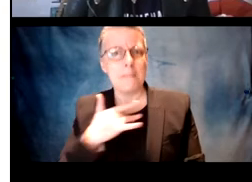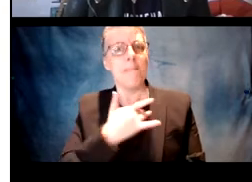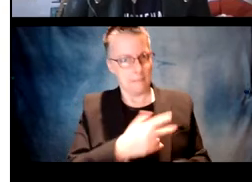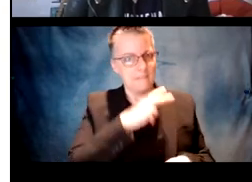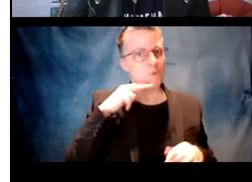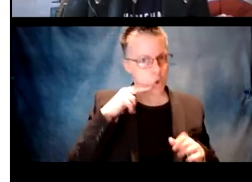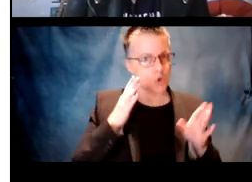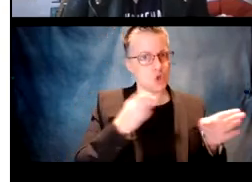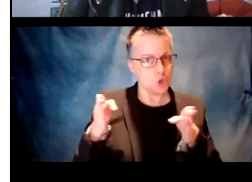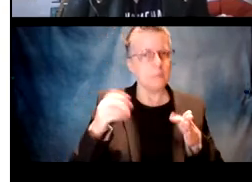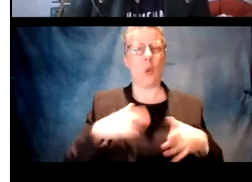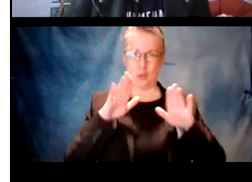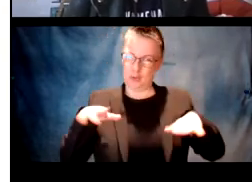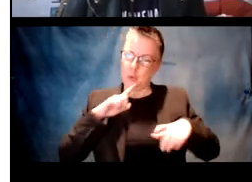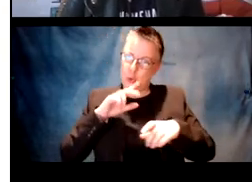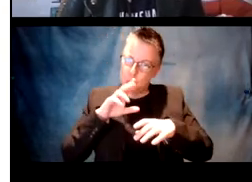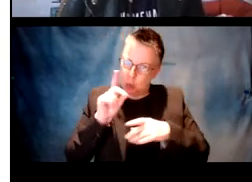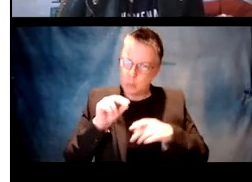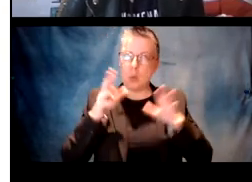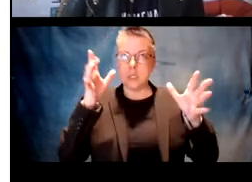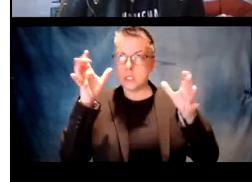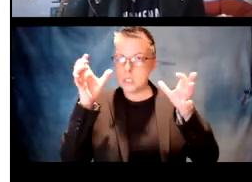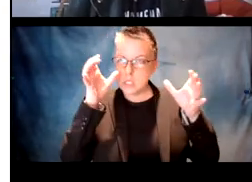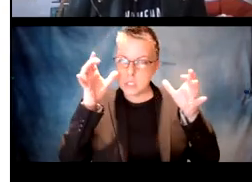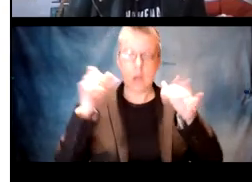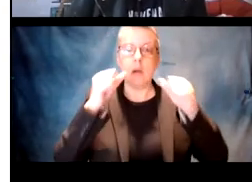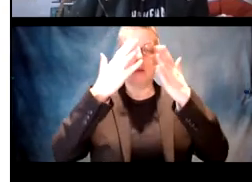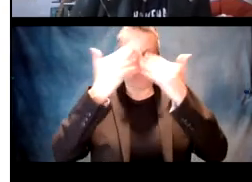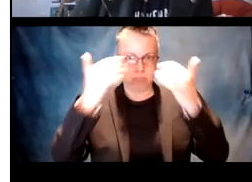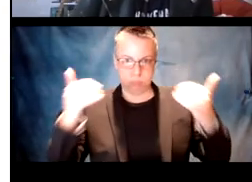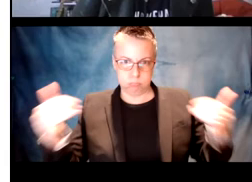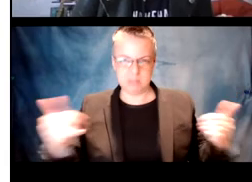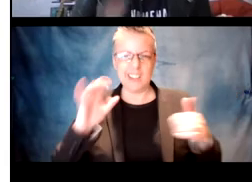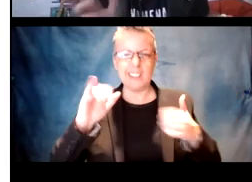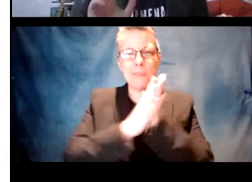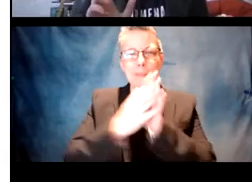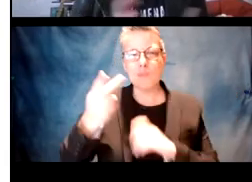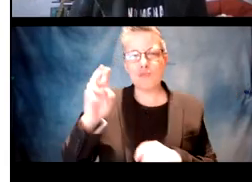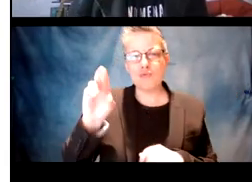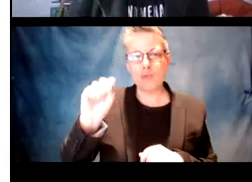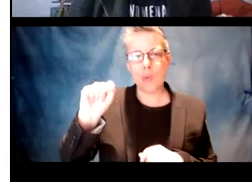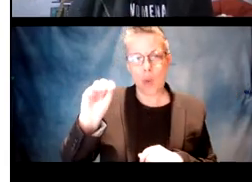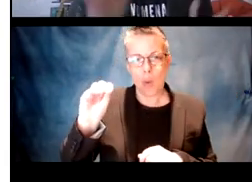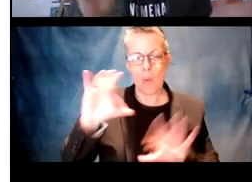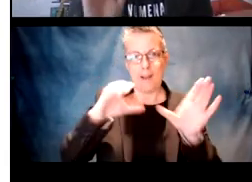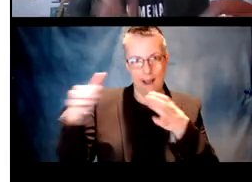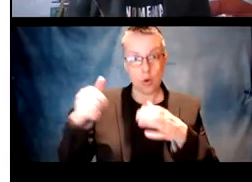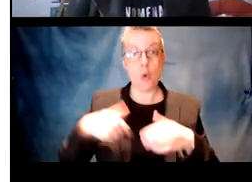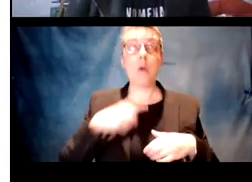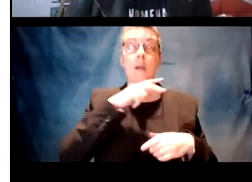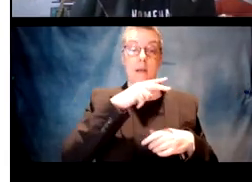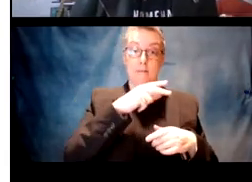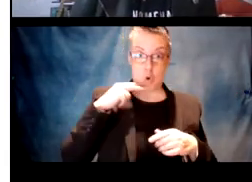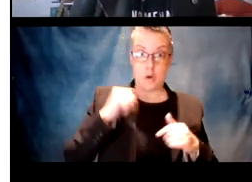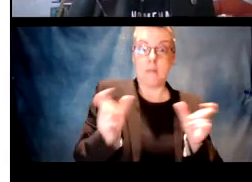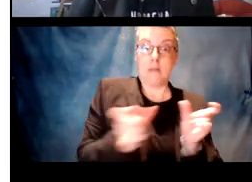It just doesn't happen. So that is one other way we know that they are categorizing into some sort of proto category